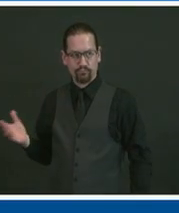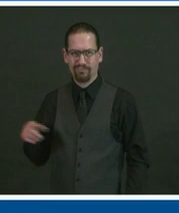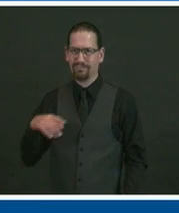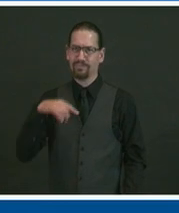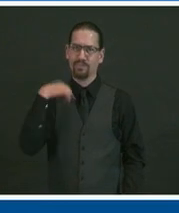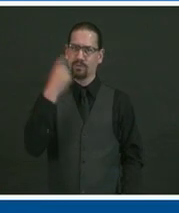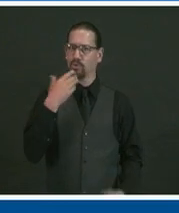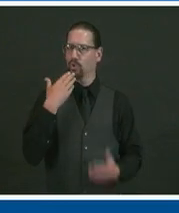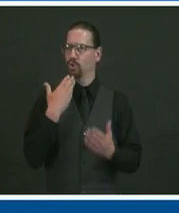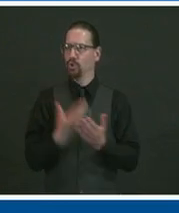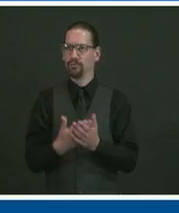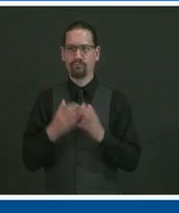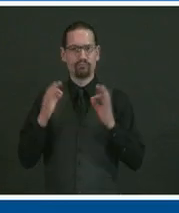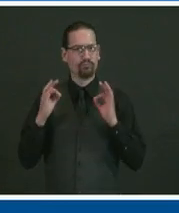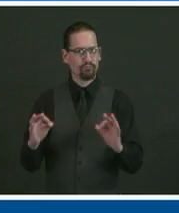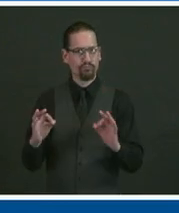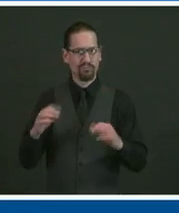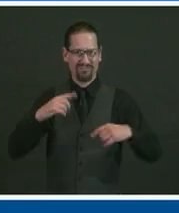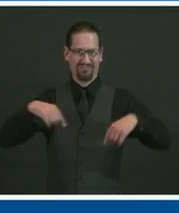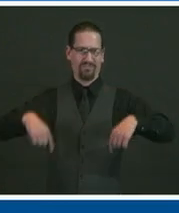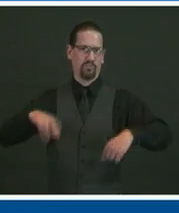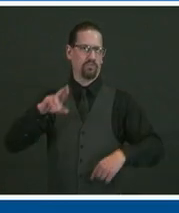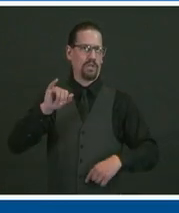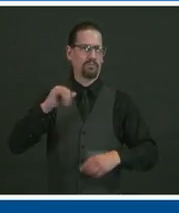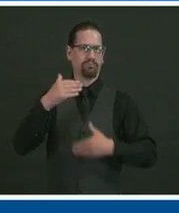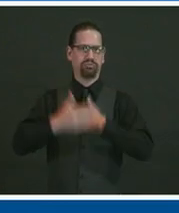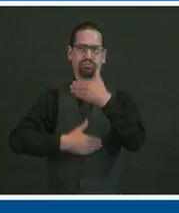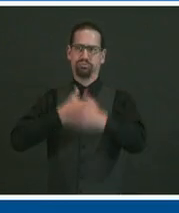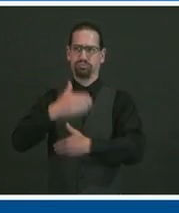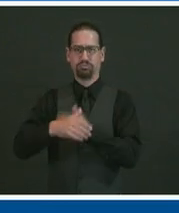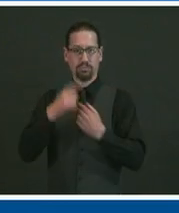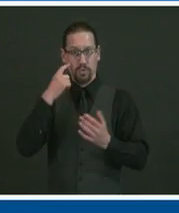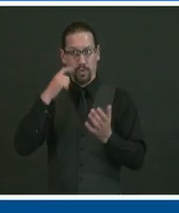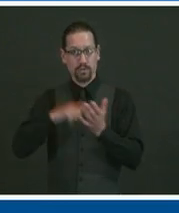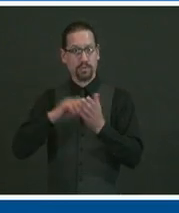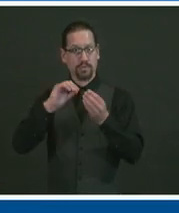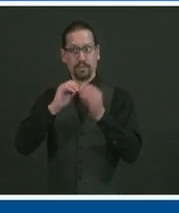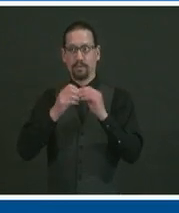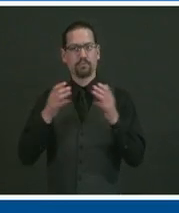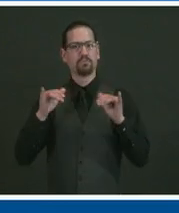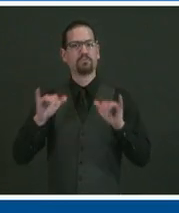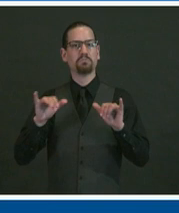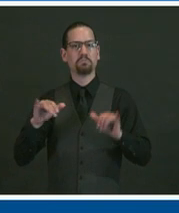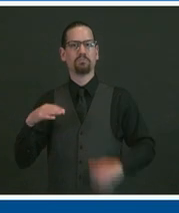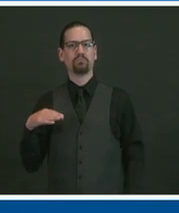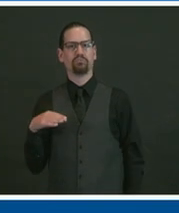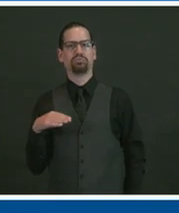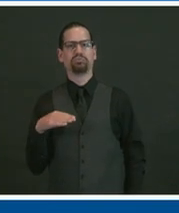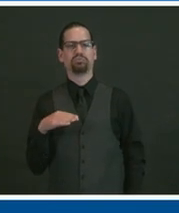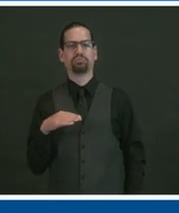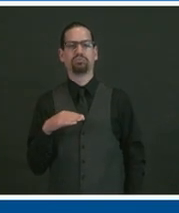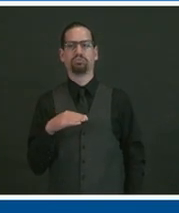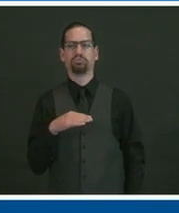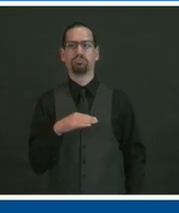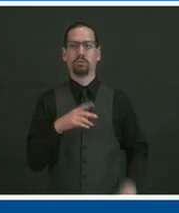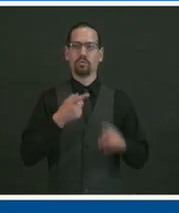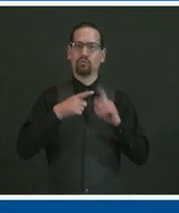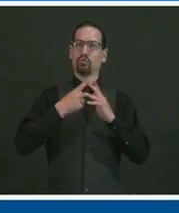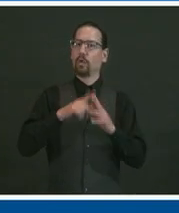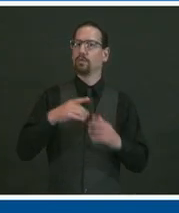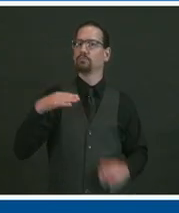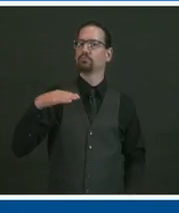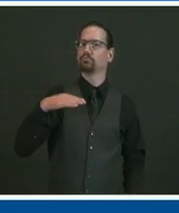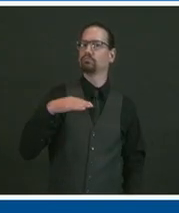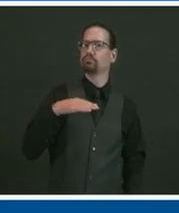here in Rhode Island. As you can see, the numbers are continuing to trend in the right direction. We've had